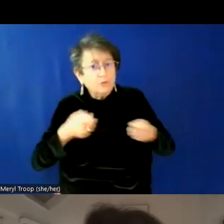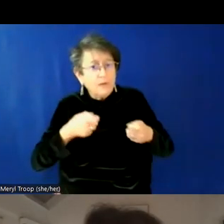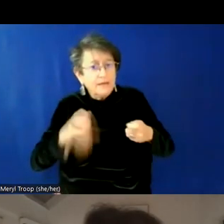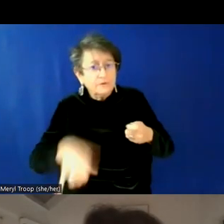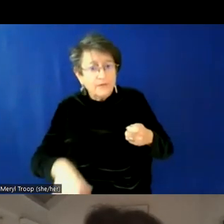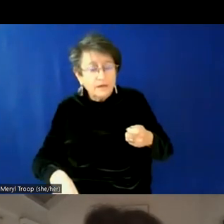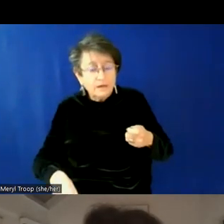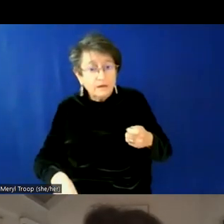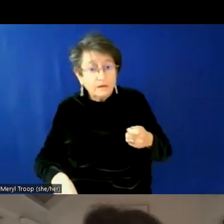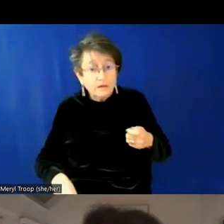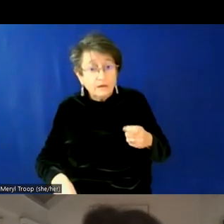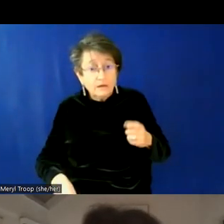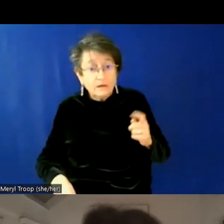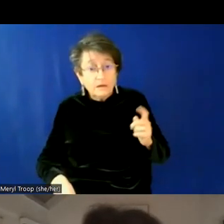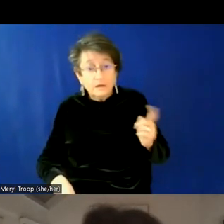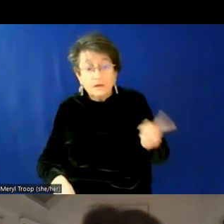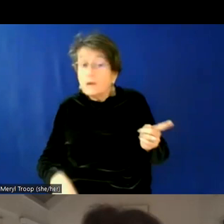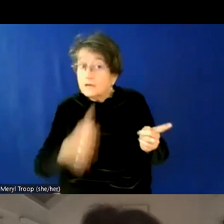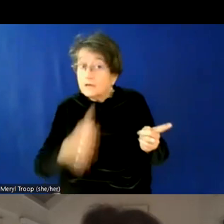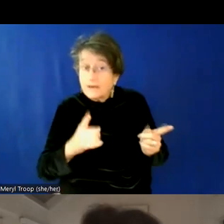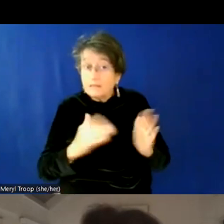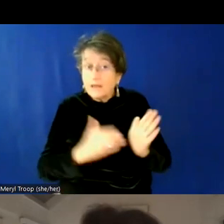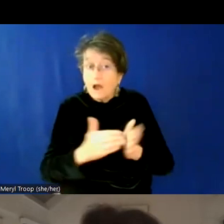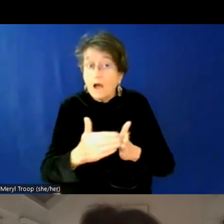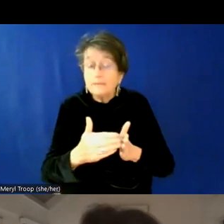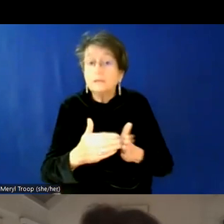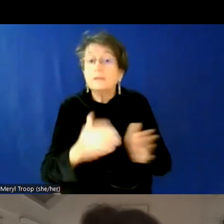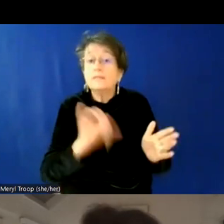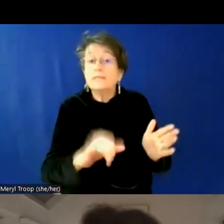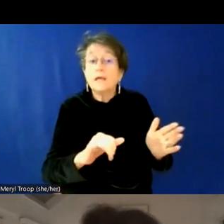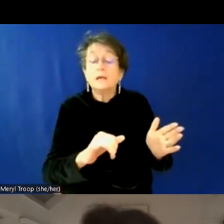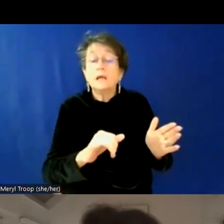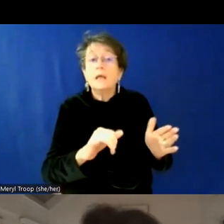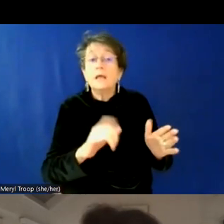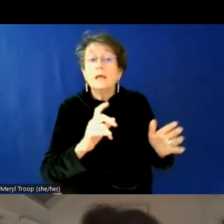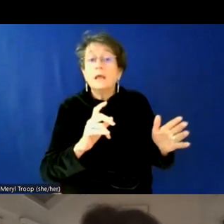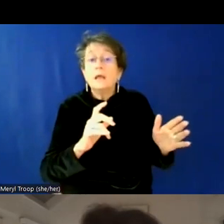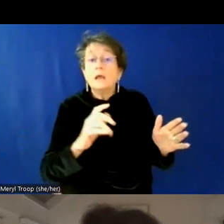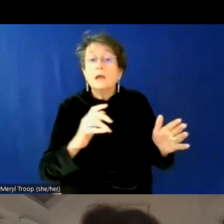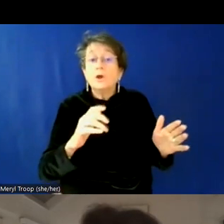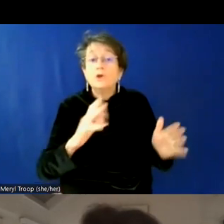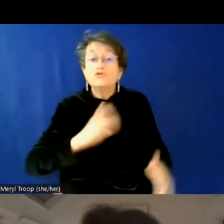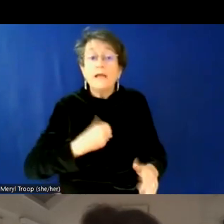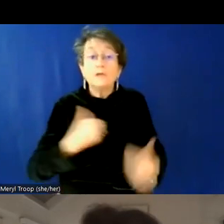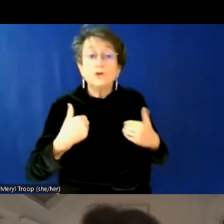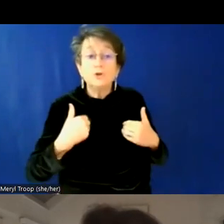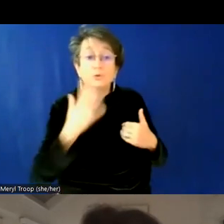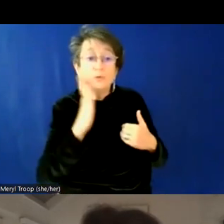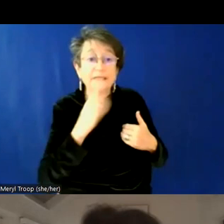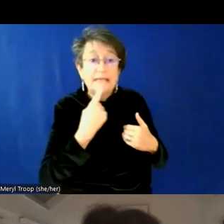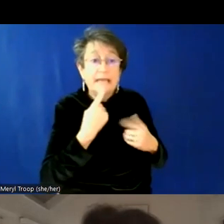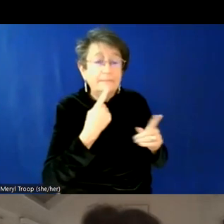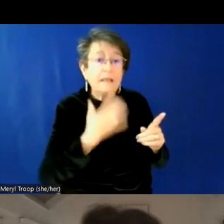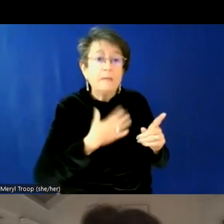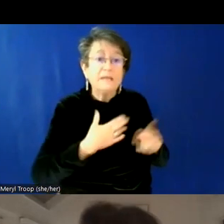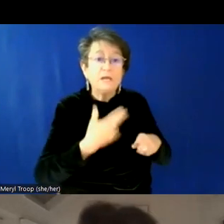the adults in their life, call me by this when we're, you know, away from my family, but with my family, I want to go by this, uh, and a conversation